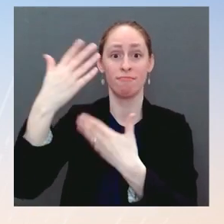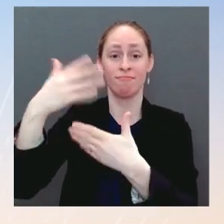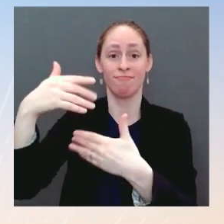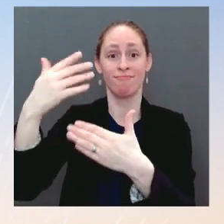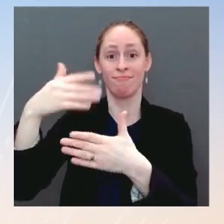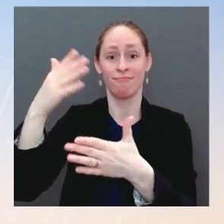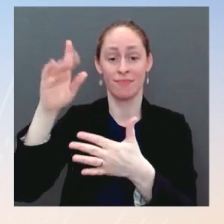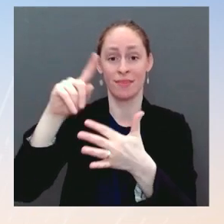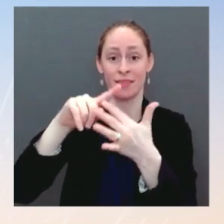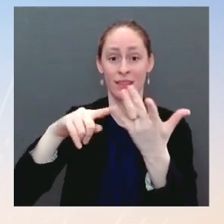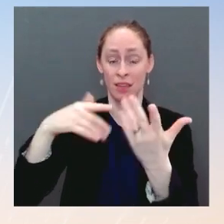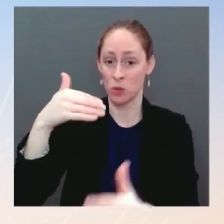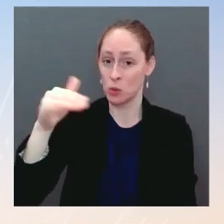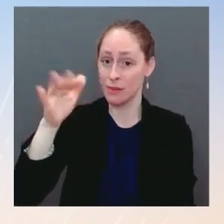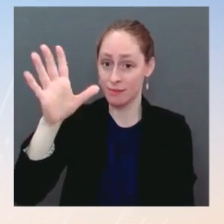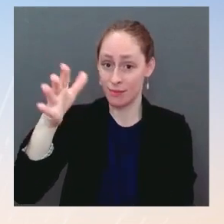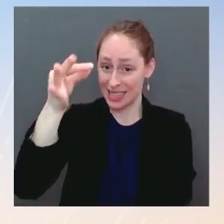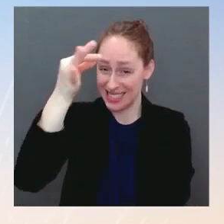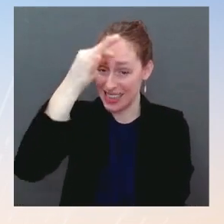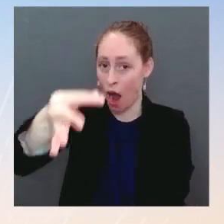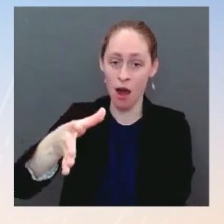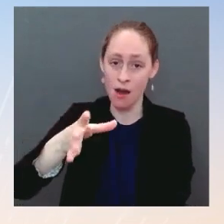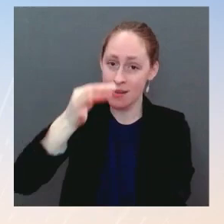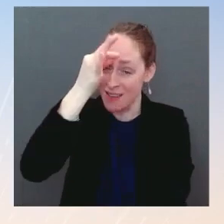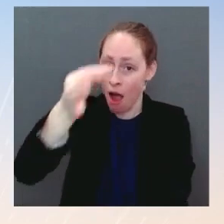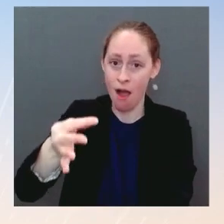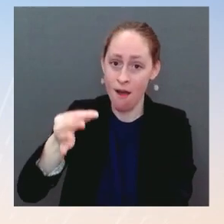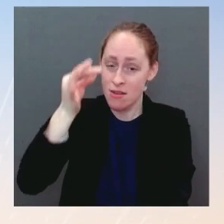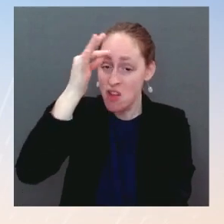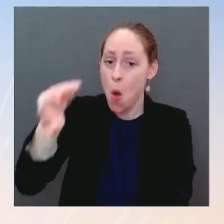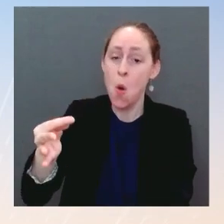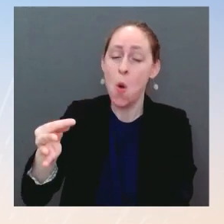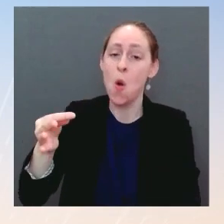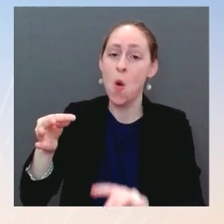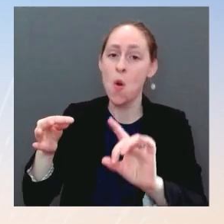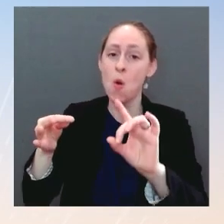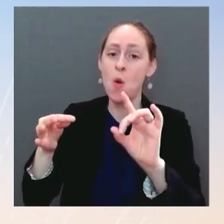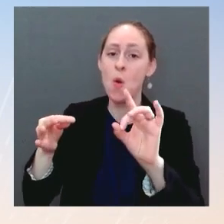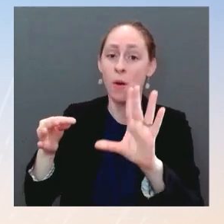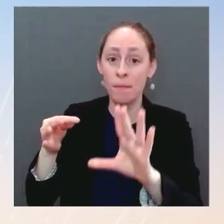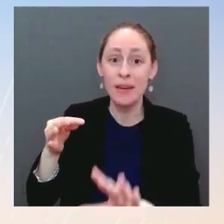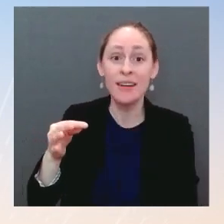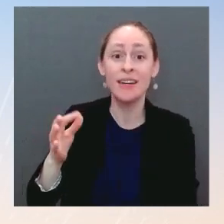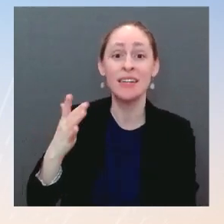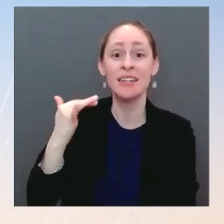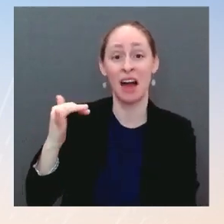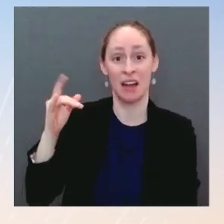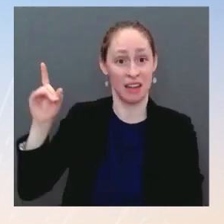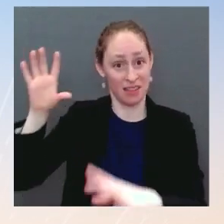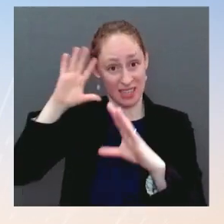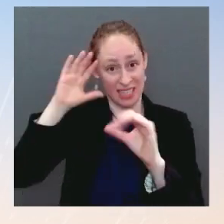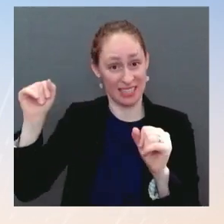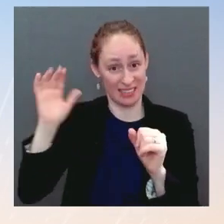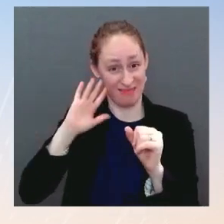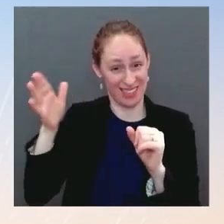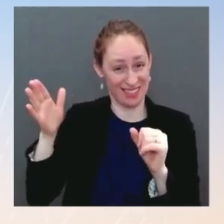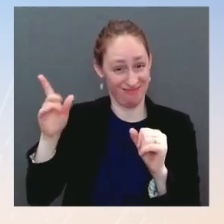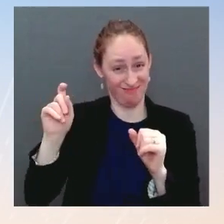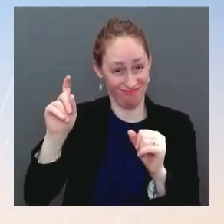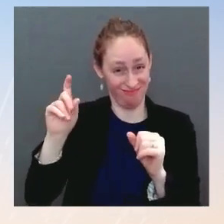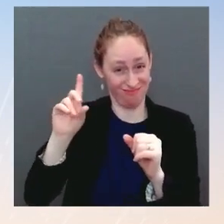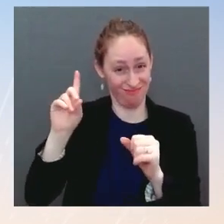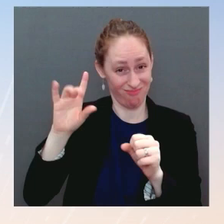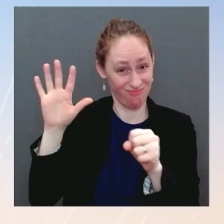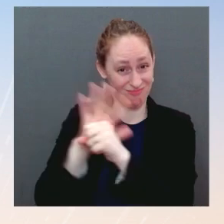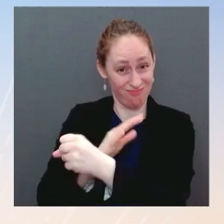should be, just given how difficult it's been getting unity on other portions of the agenda? Well, again, the President, as you heard him say, hasn't